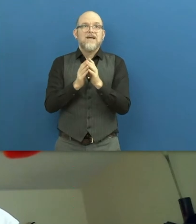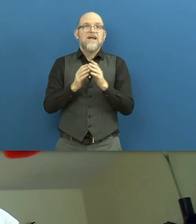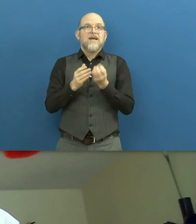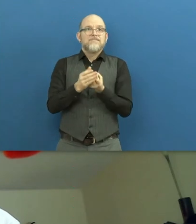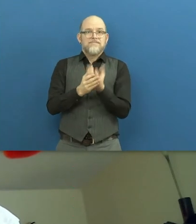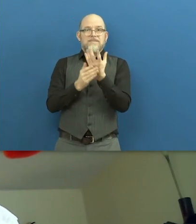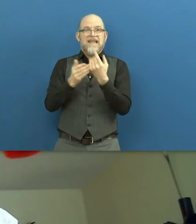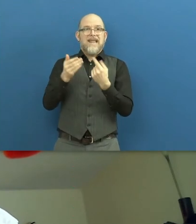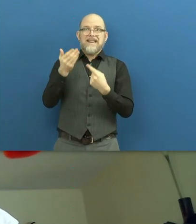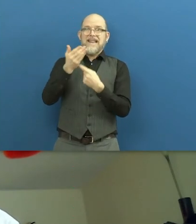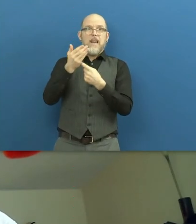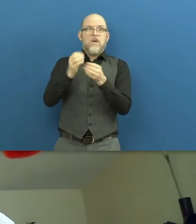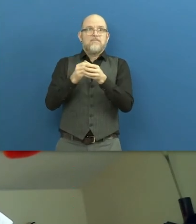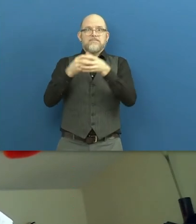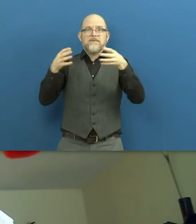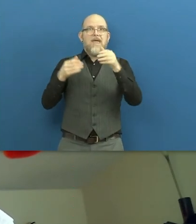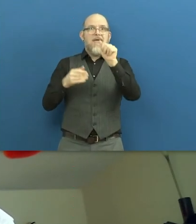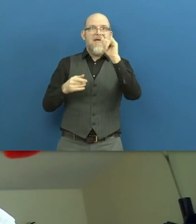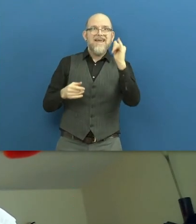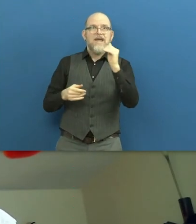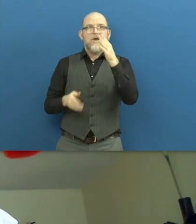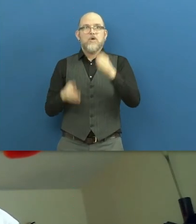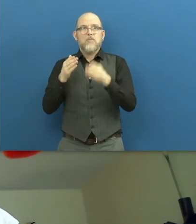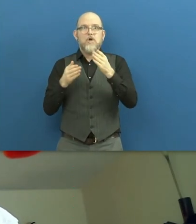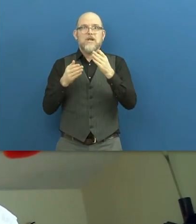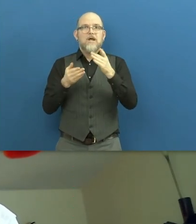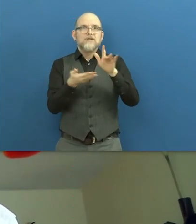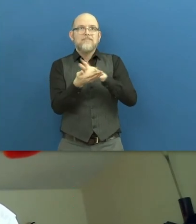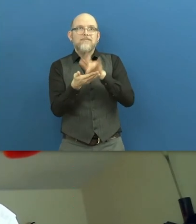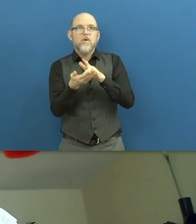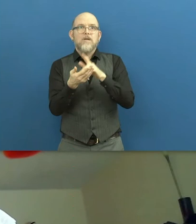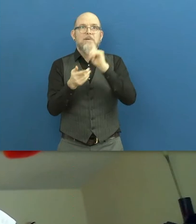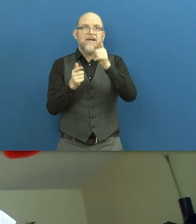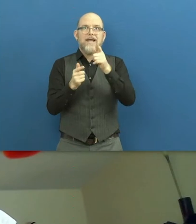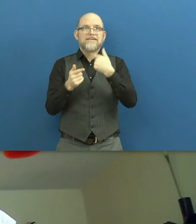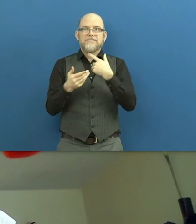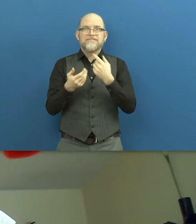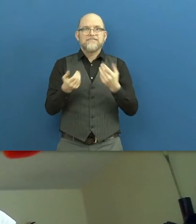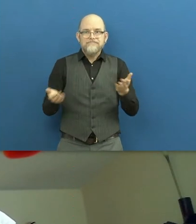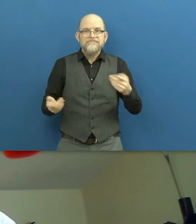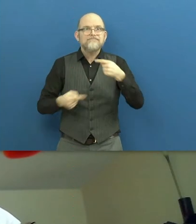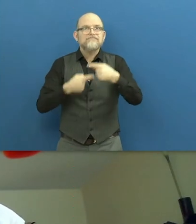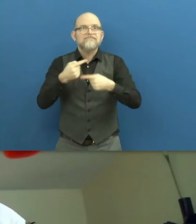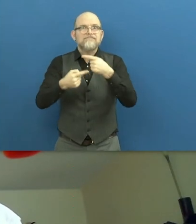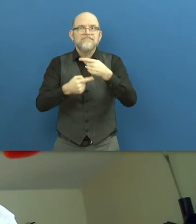intelligence, robotics, smart environments, et cetera. International Disability Alliance is open for